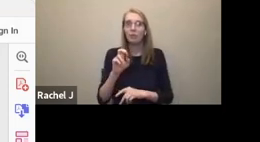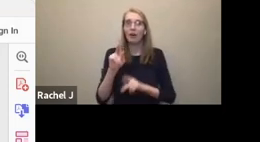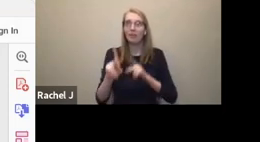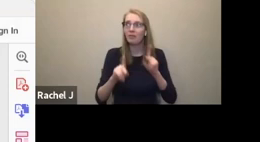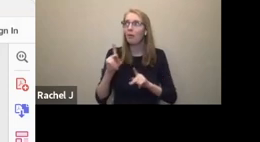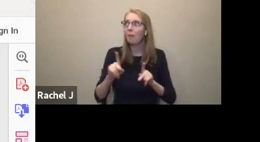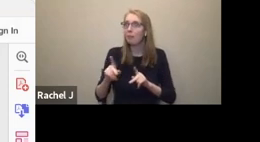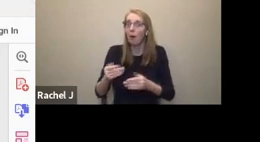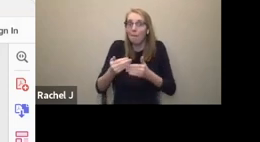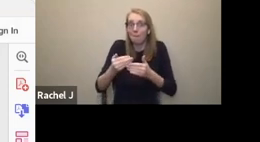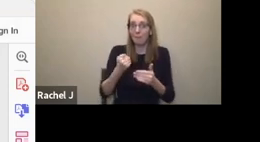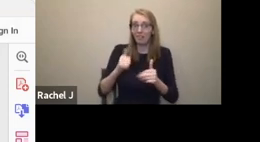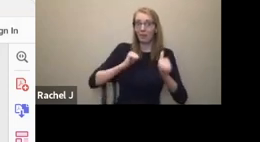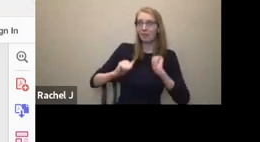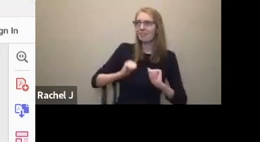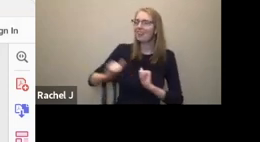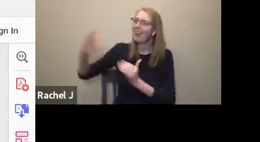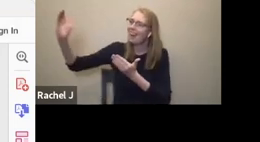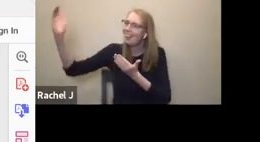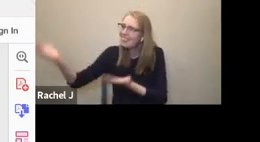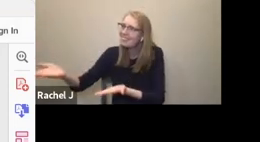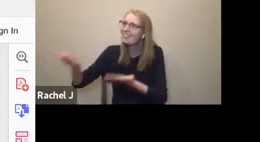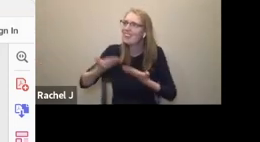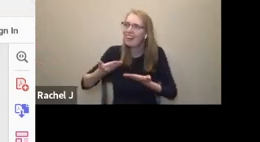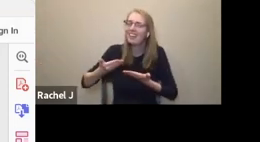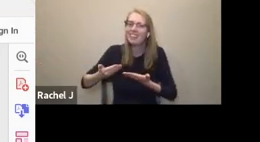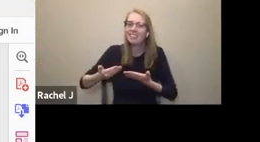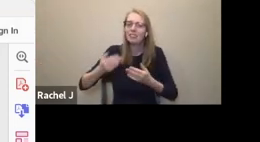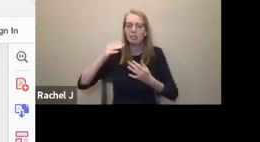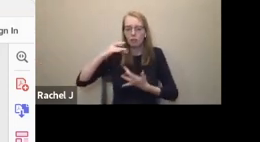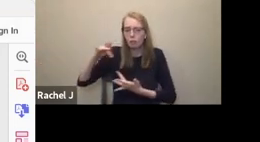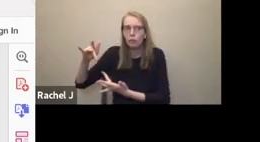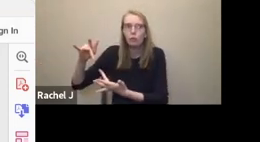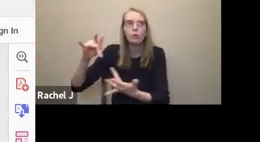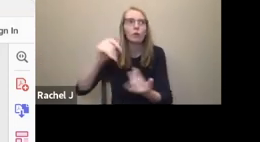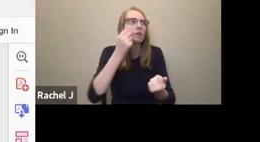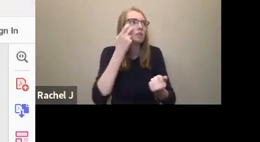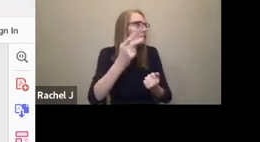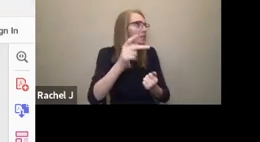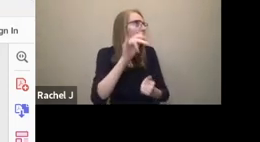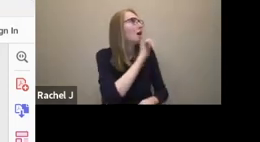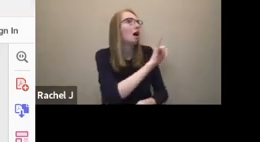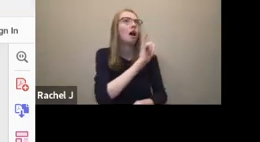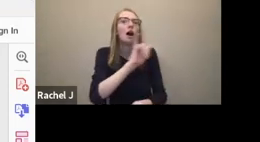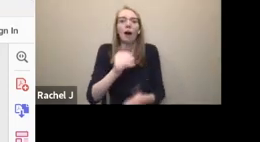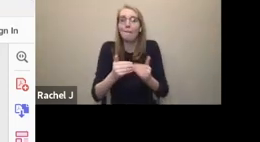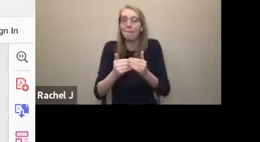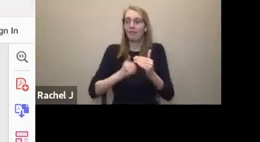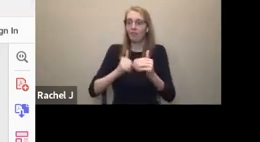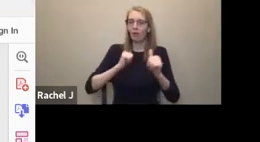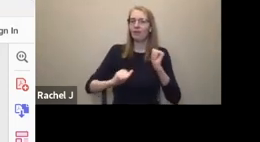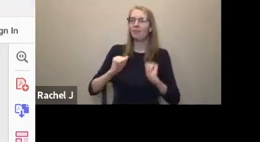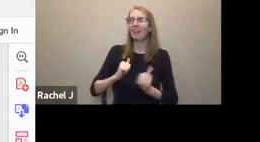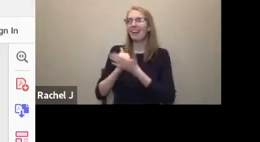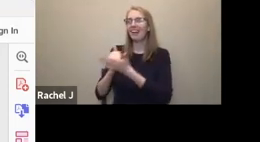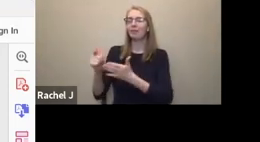the theater in advance. And it was really, it really helped just calm everybody down. So there's relaxed performances. And then there's social stories. So